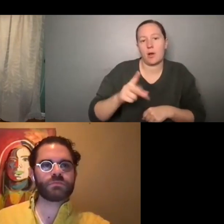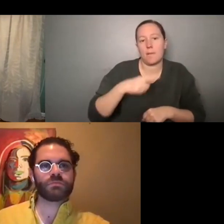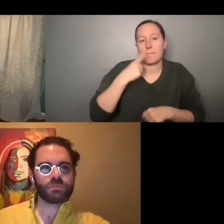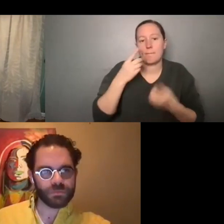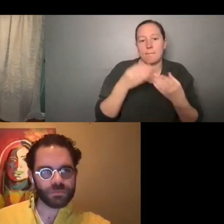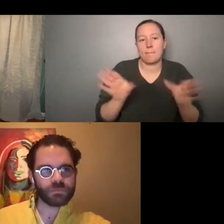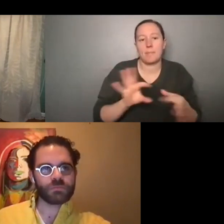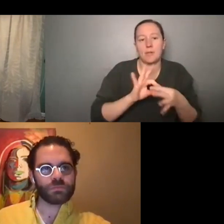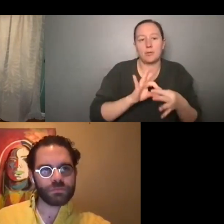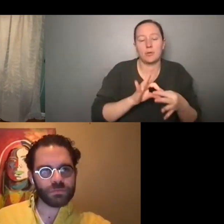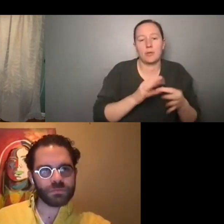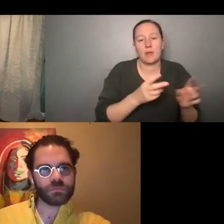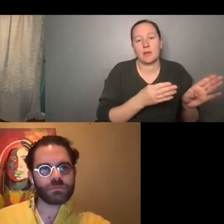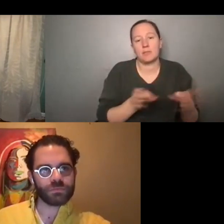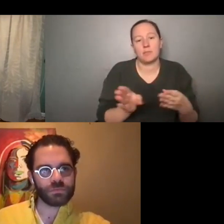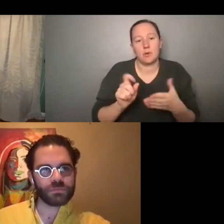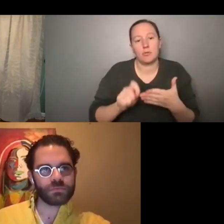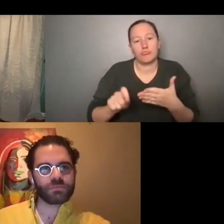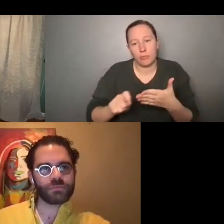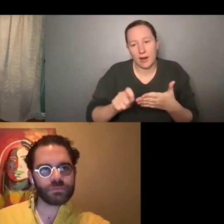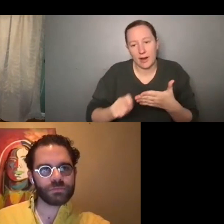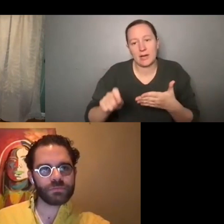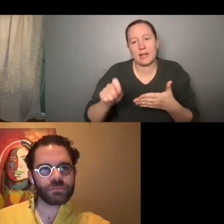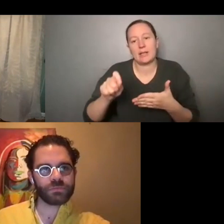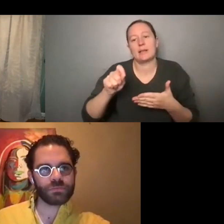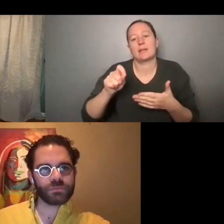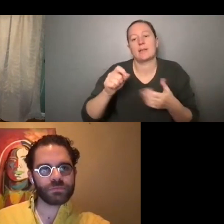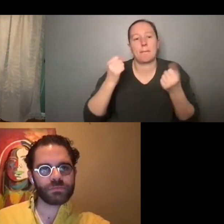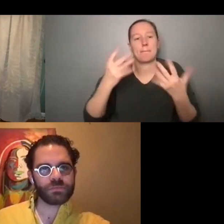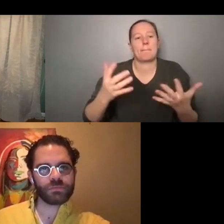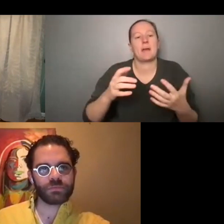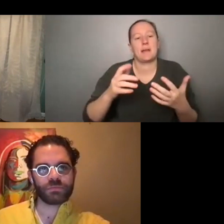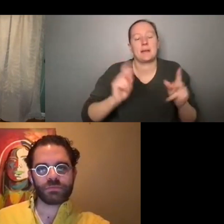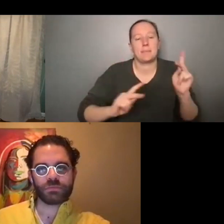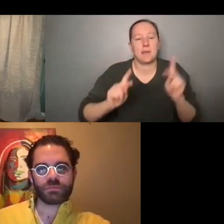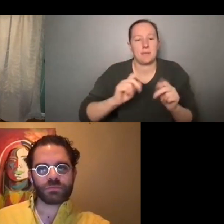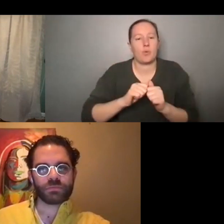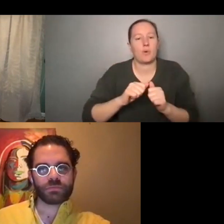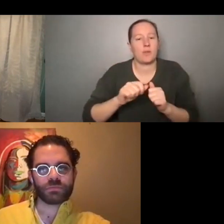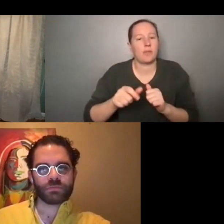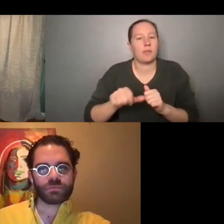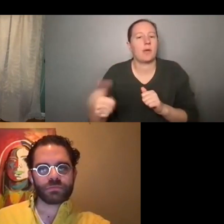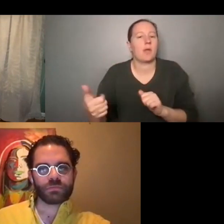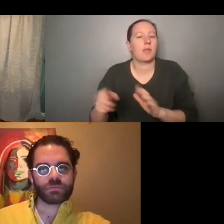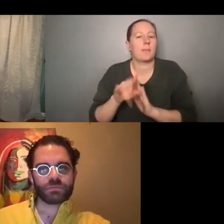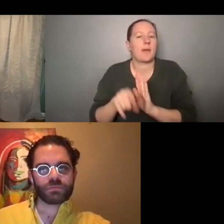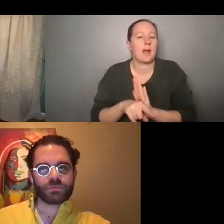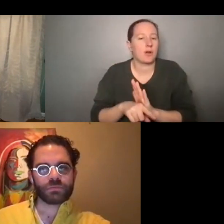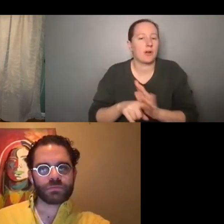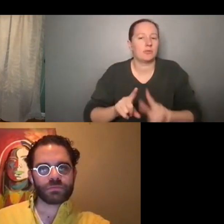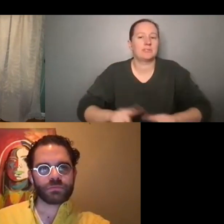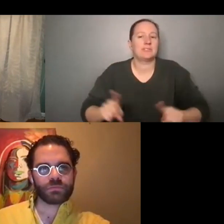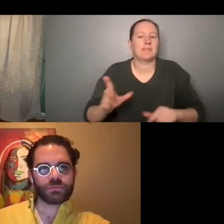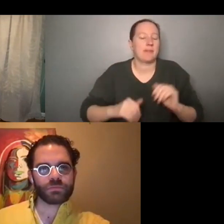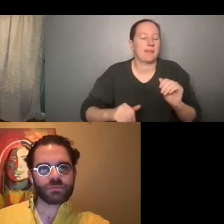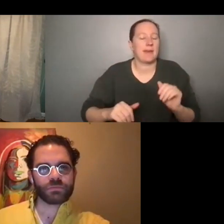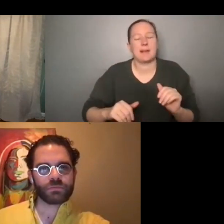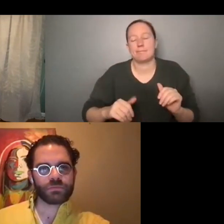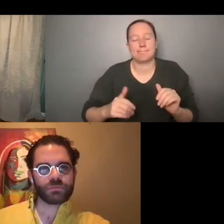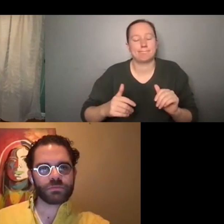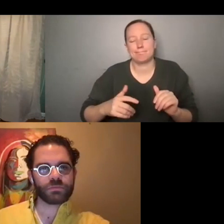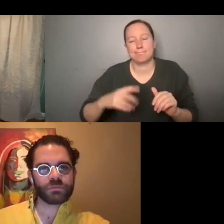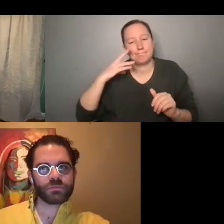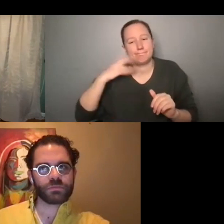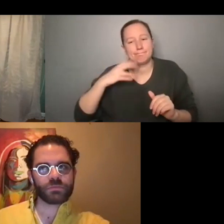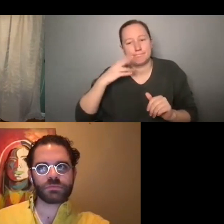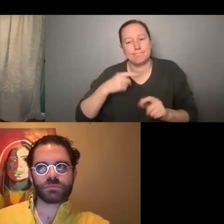and then I pivoted into writing. Um, and so there's lots of other people with similar backgrounds, regardless of their age, you know, had multiple